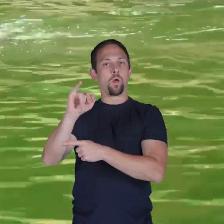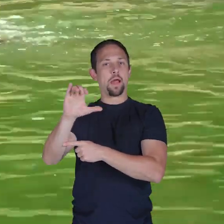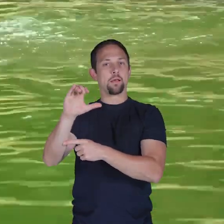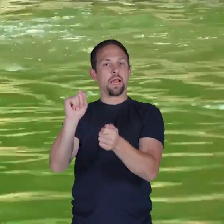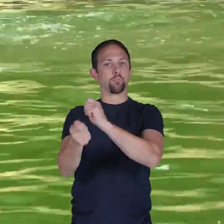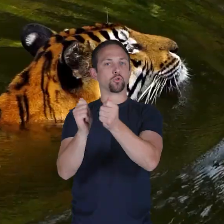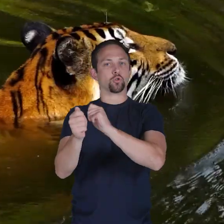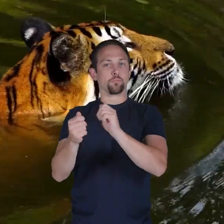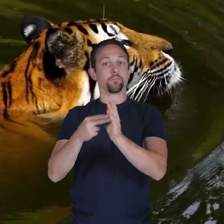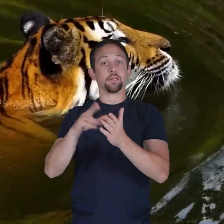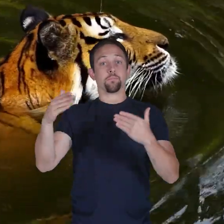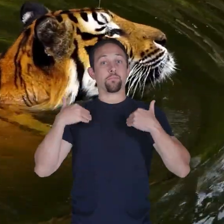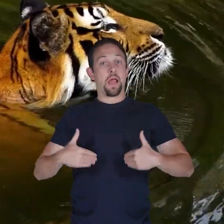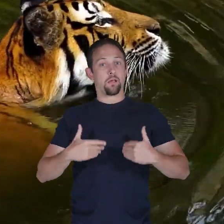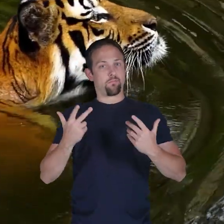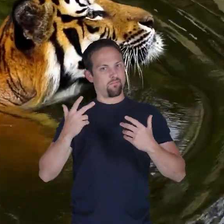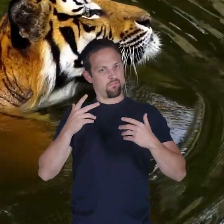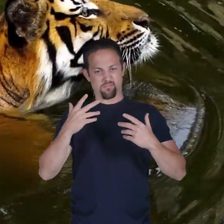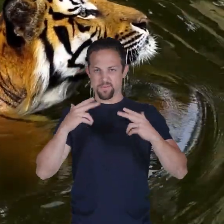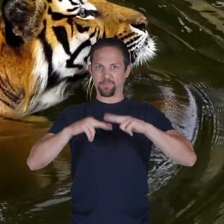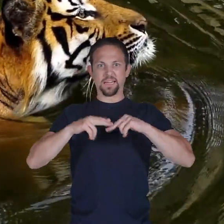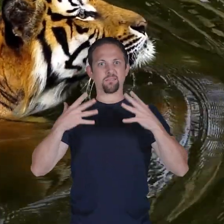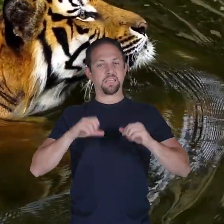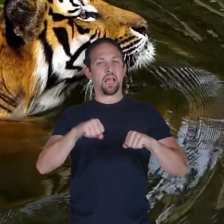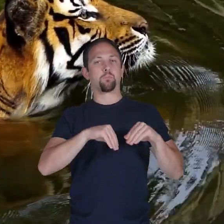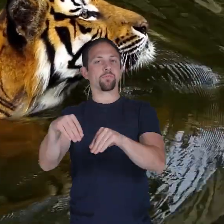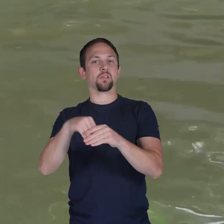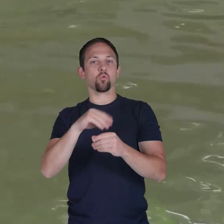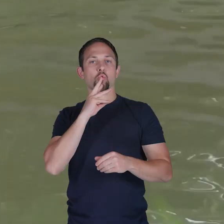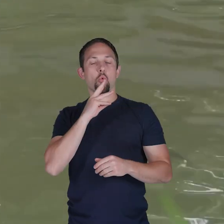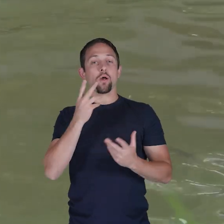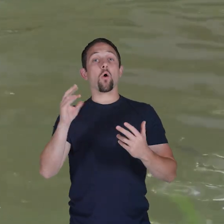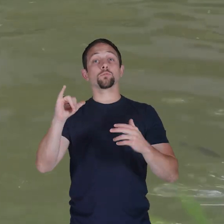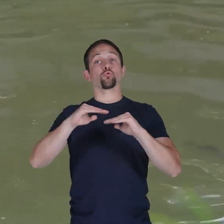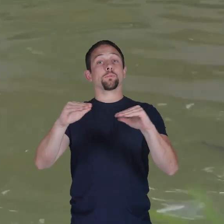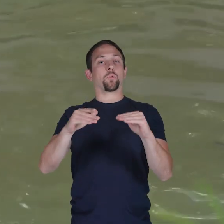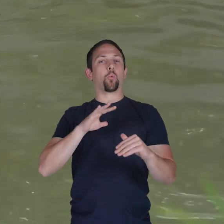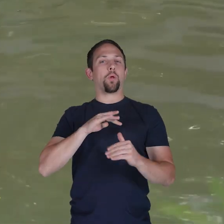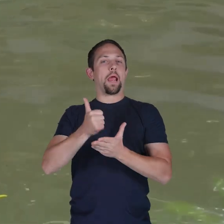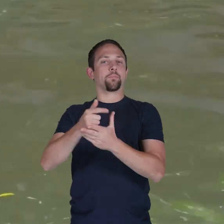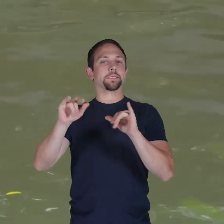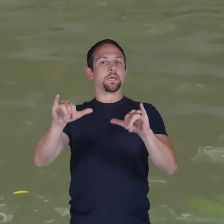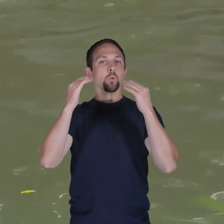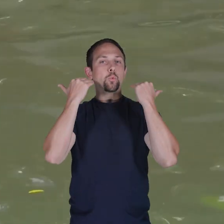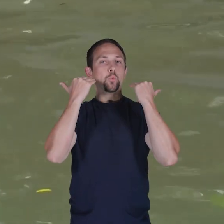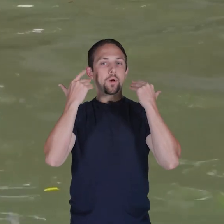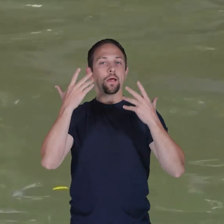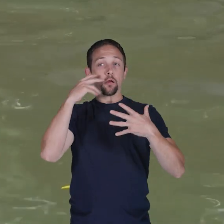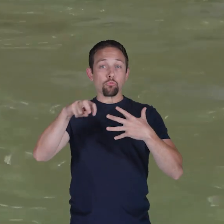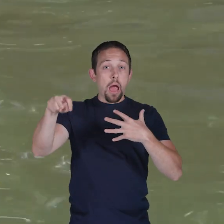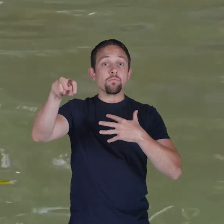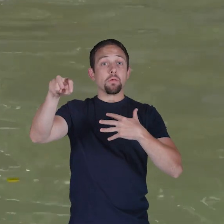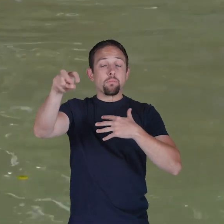adaptation, which means their bodies, which built to move well in water. Swimming also helps tigers stay cool and travel